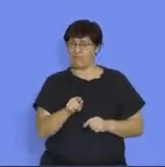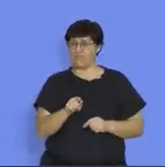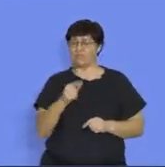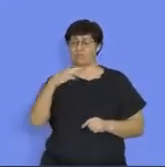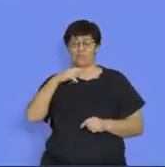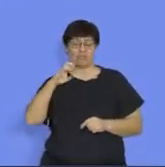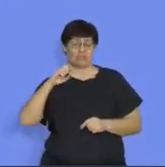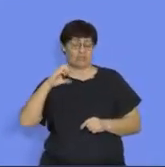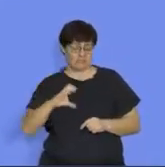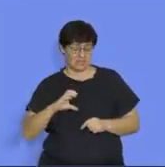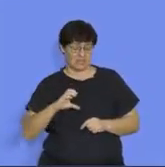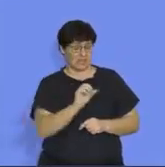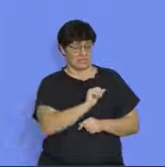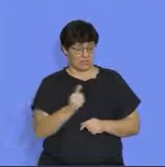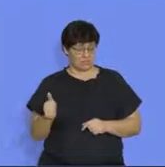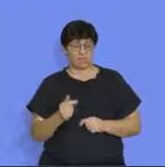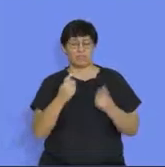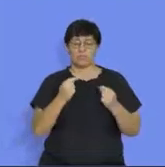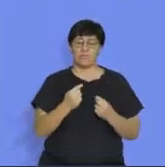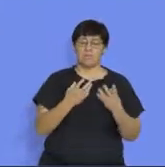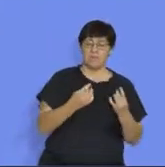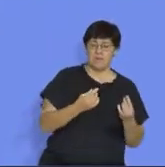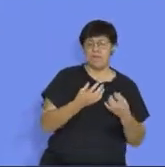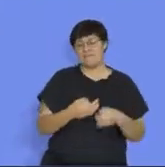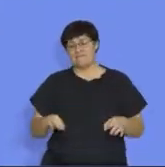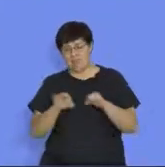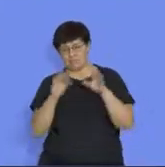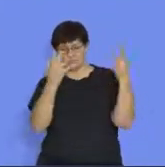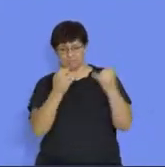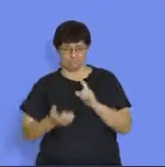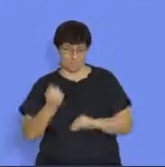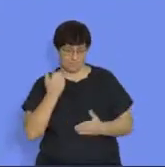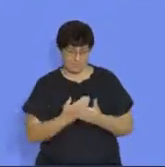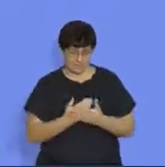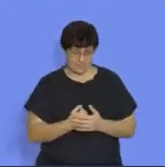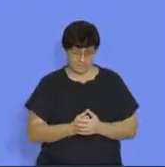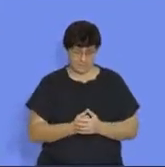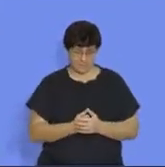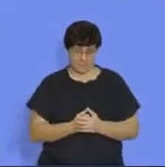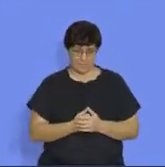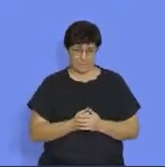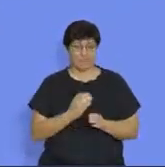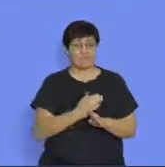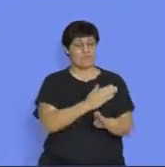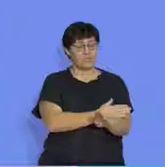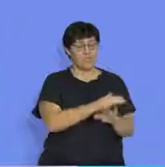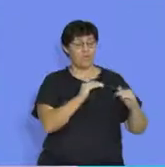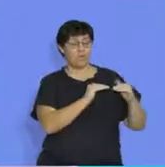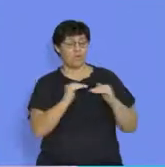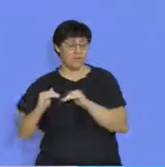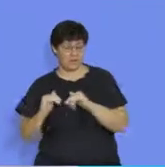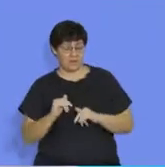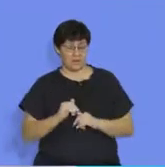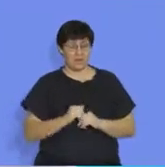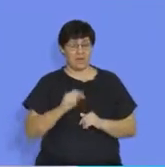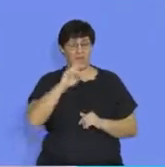calculate term values and term numbers. Before I get into the specifics of common ratio, I'm going to